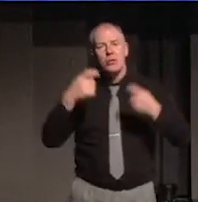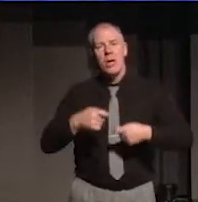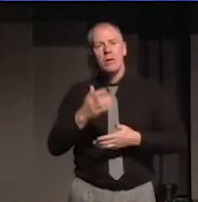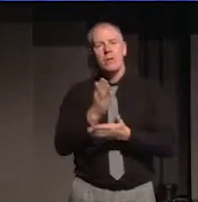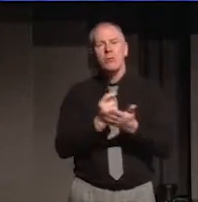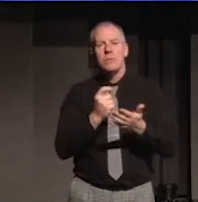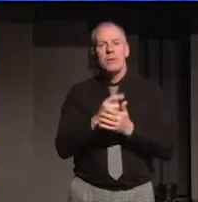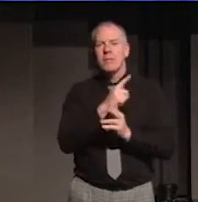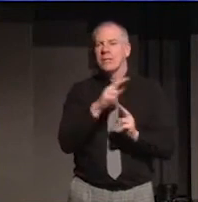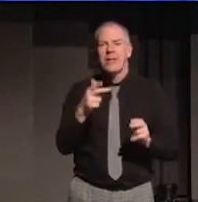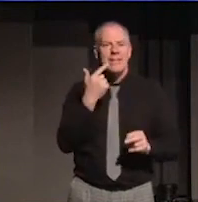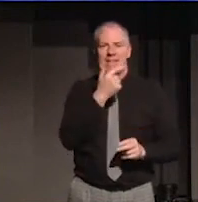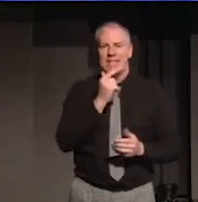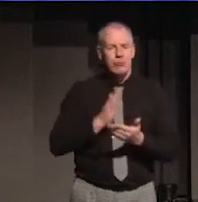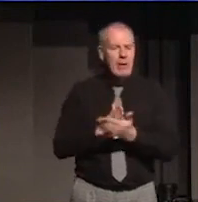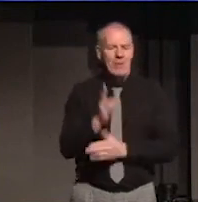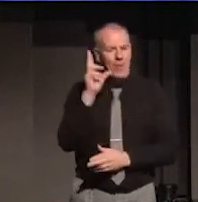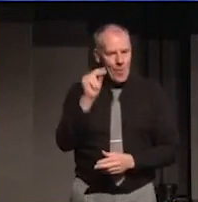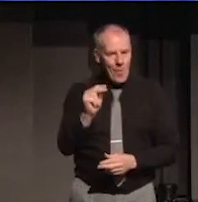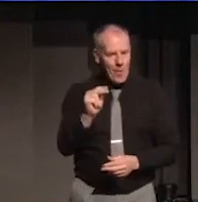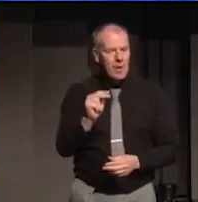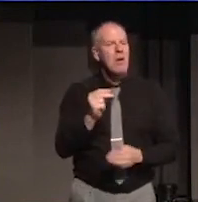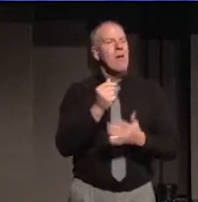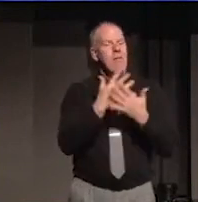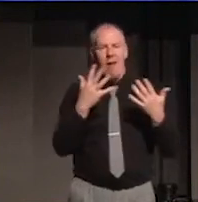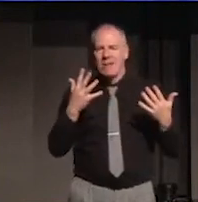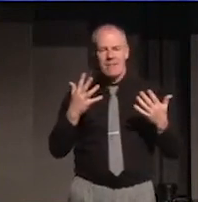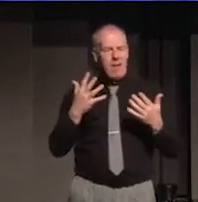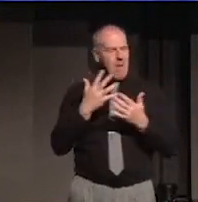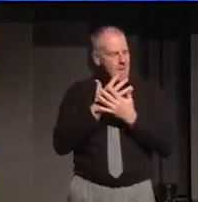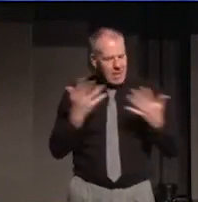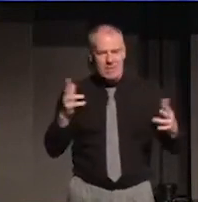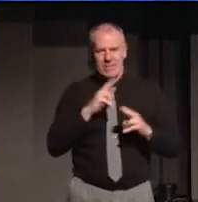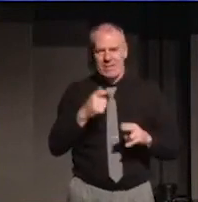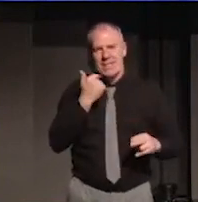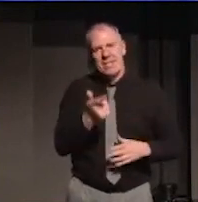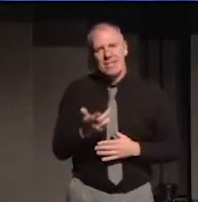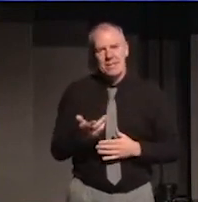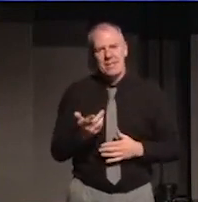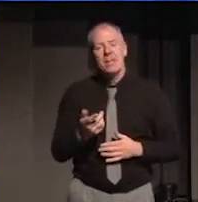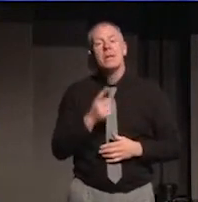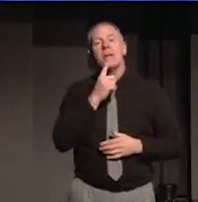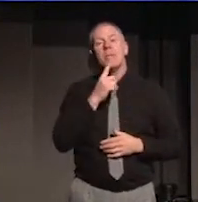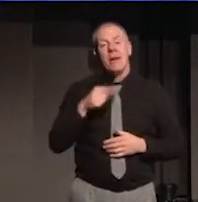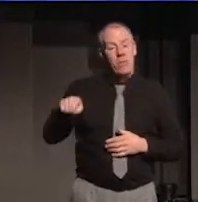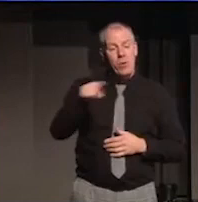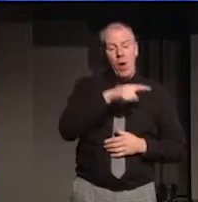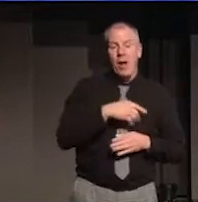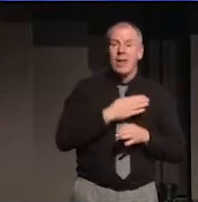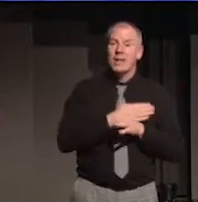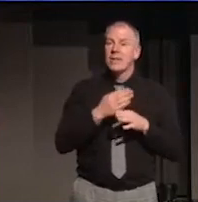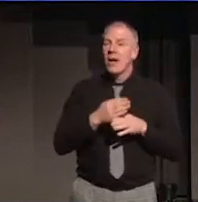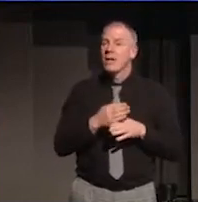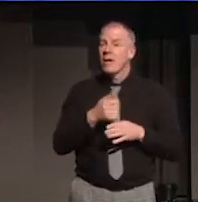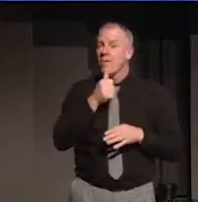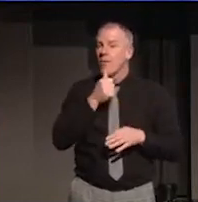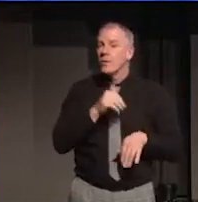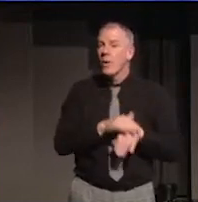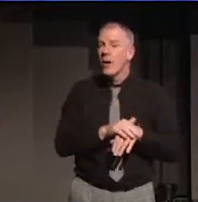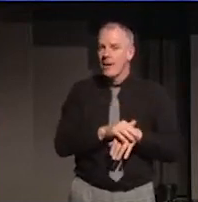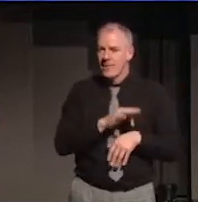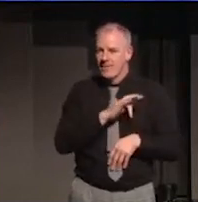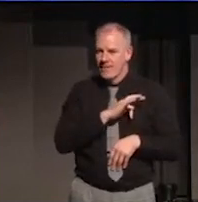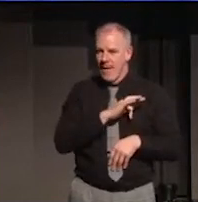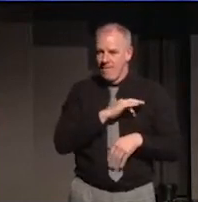isn't straightforward. A lot of it isn't easy. But if we all start with ourselves and we think